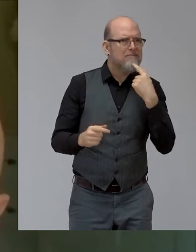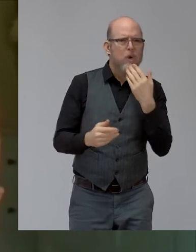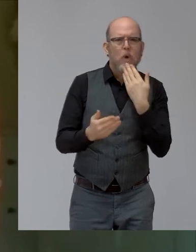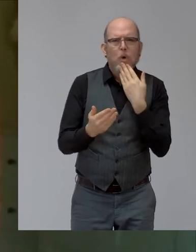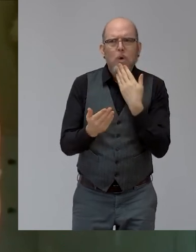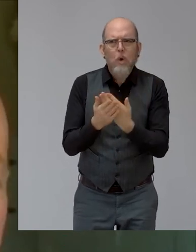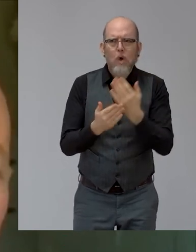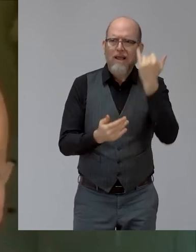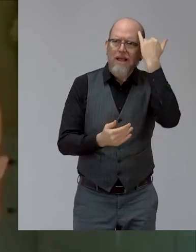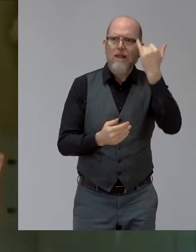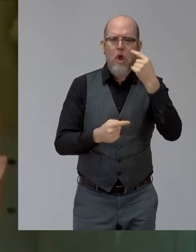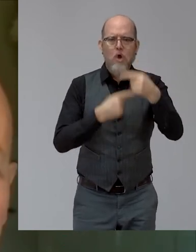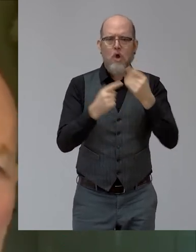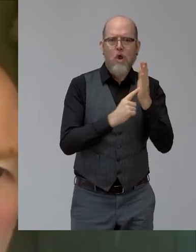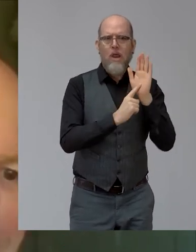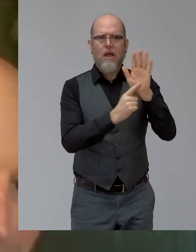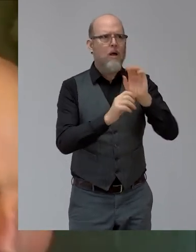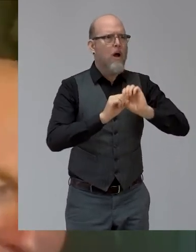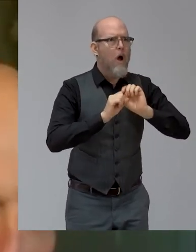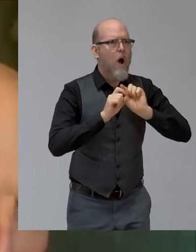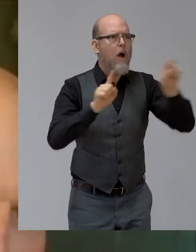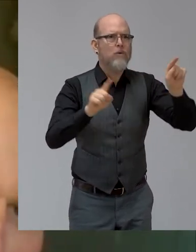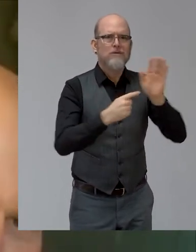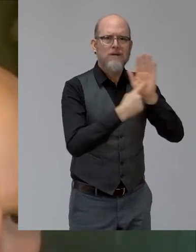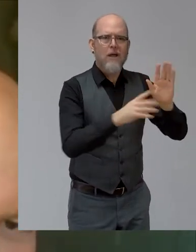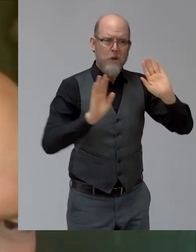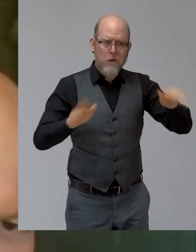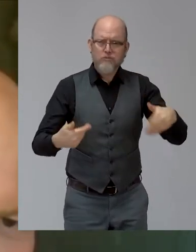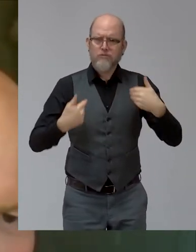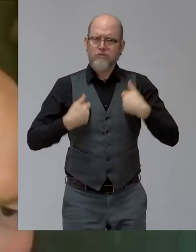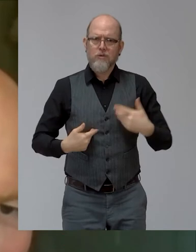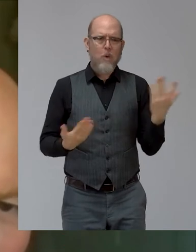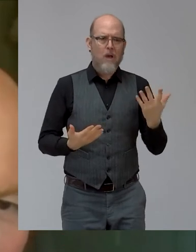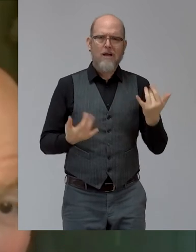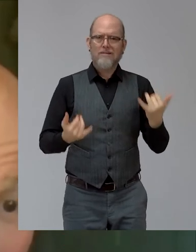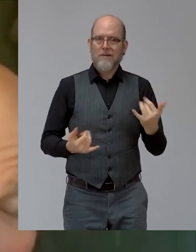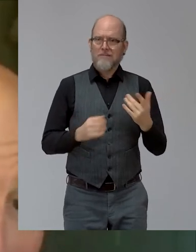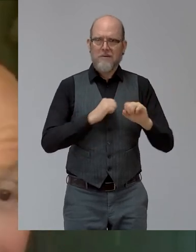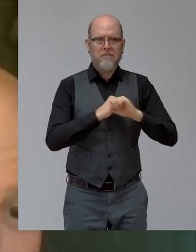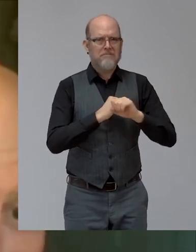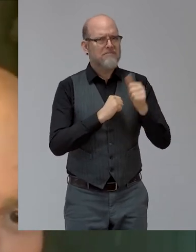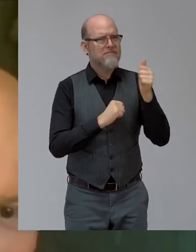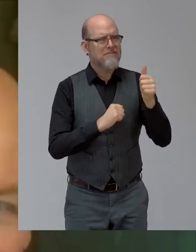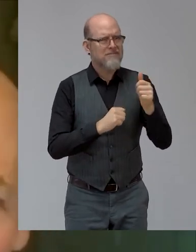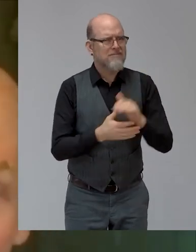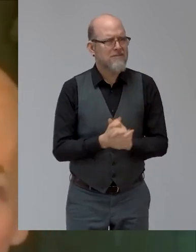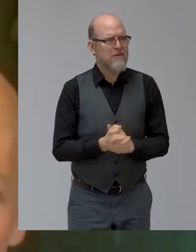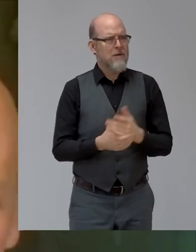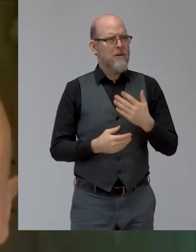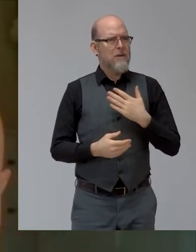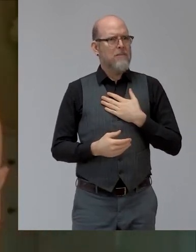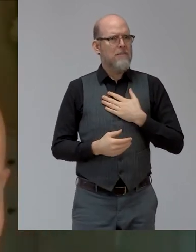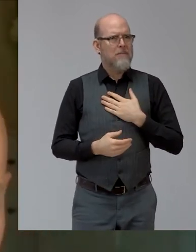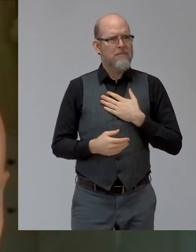And I realized this was far from lowering my respect in the business. It was actually raising it because in their eyes,